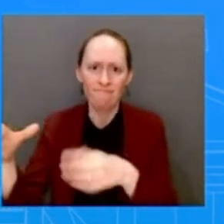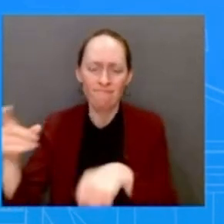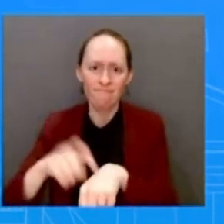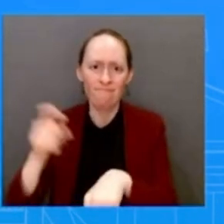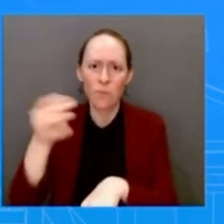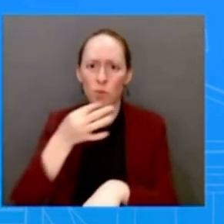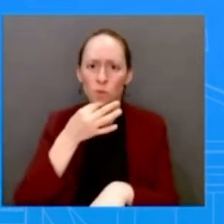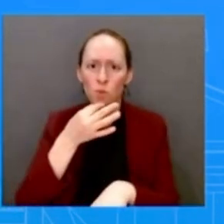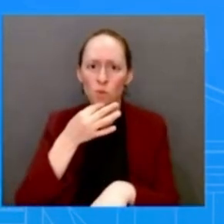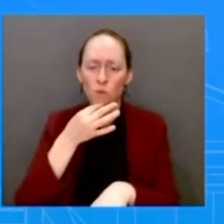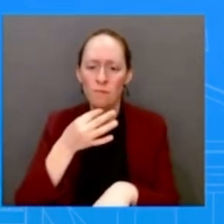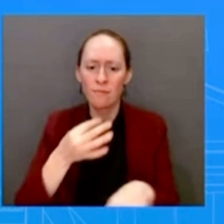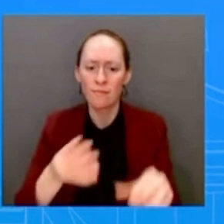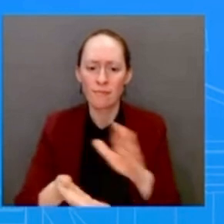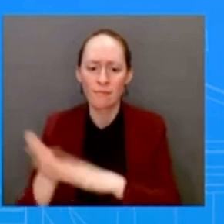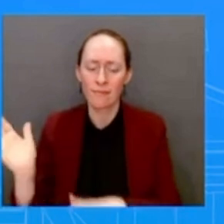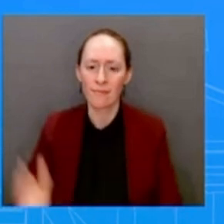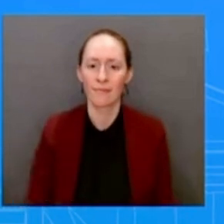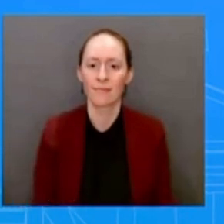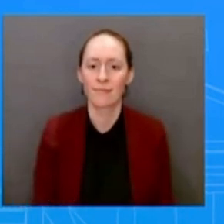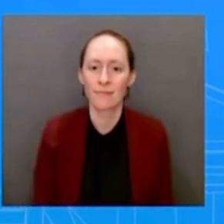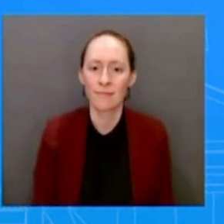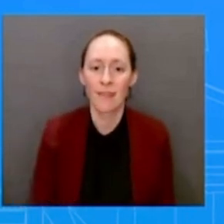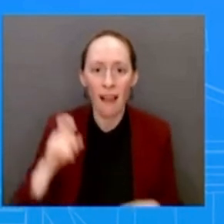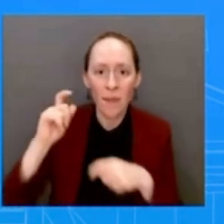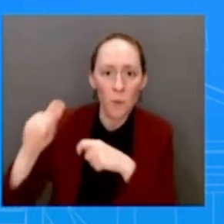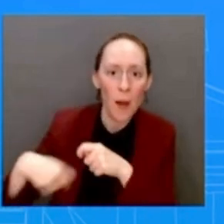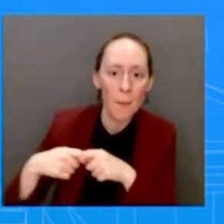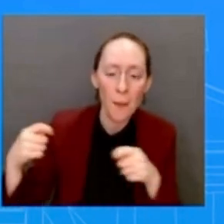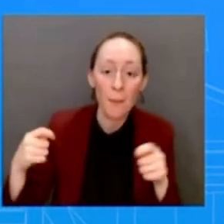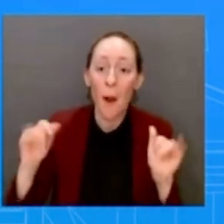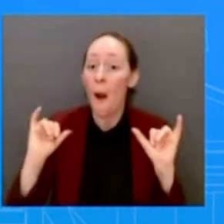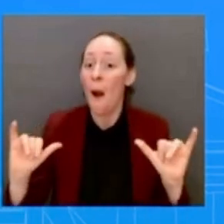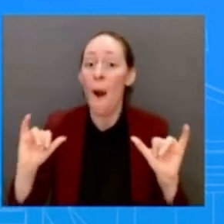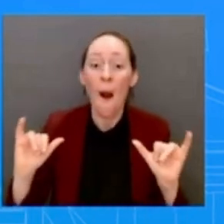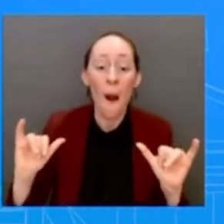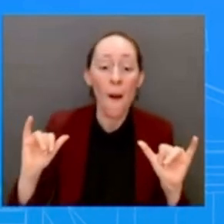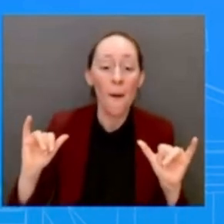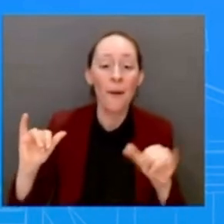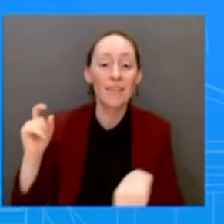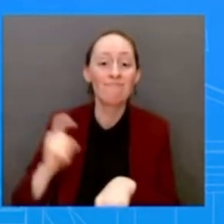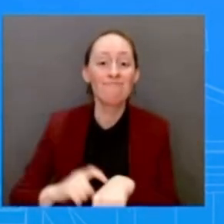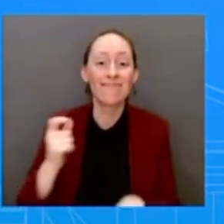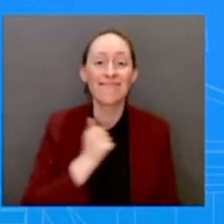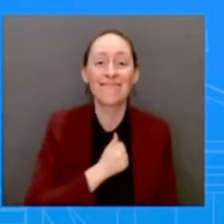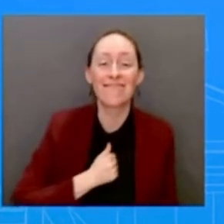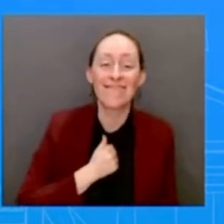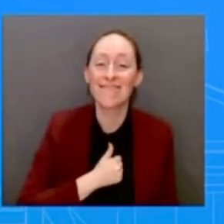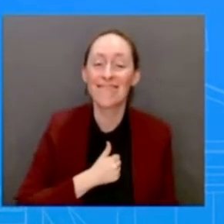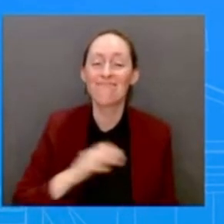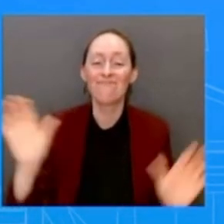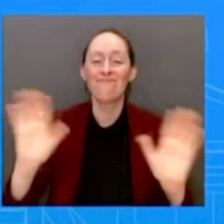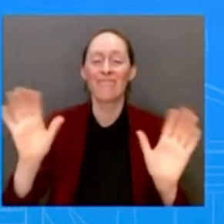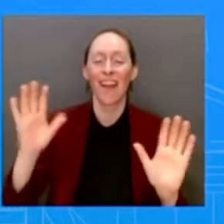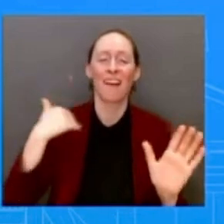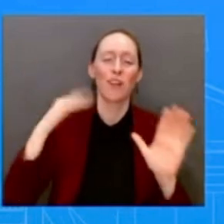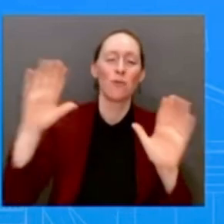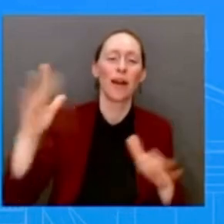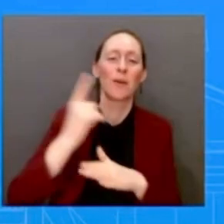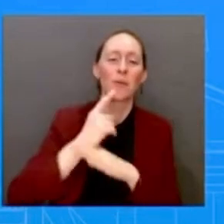We're going to wrap it up? Wrap it up. Okay. All right. We've got to wrap it up. Sorry, guys. Have a great weekend. Thanks for having me. Thanks for having me.